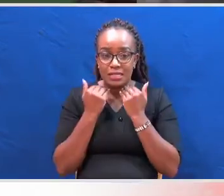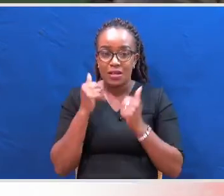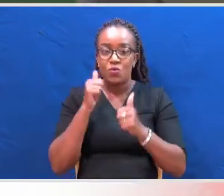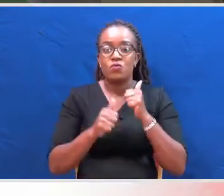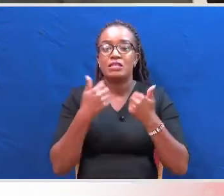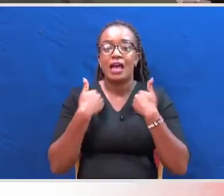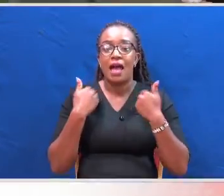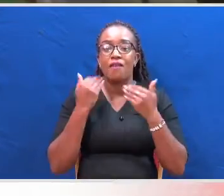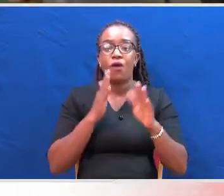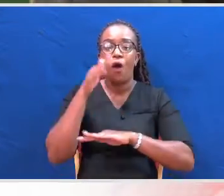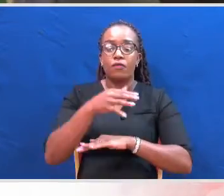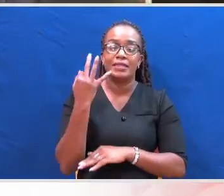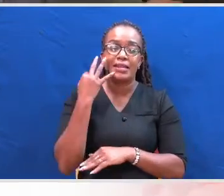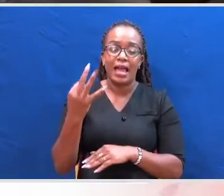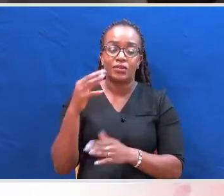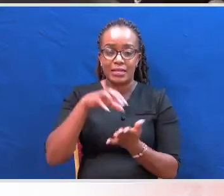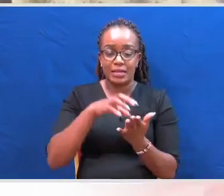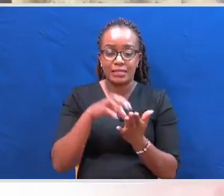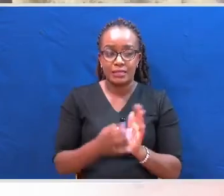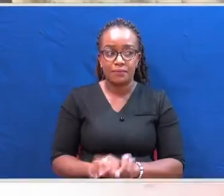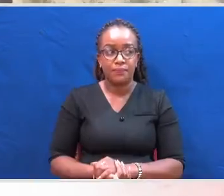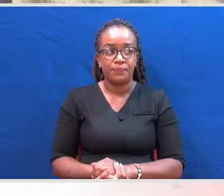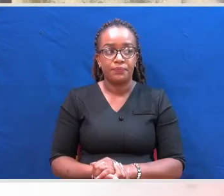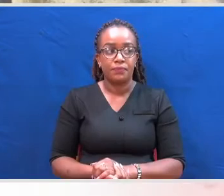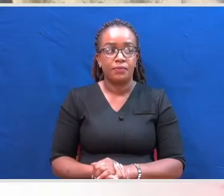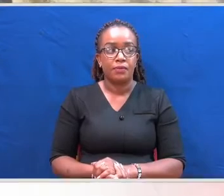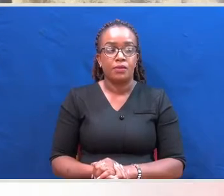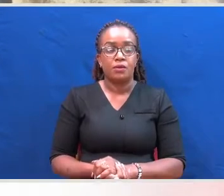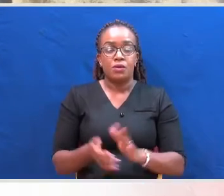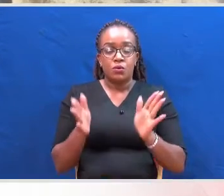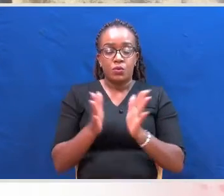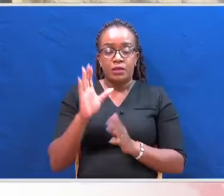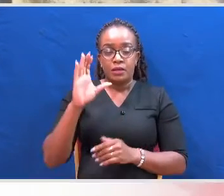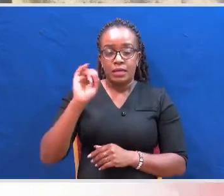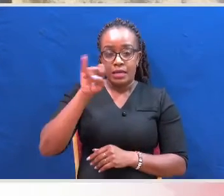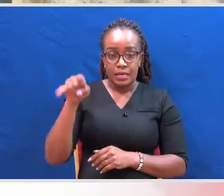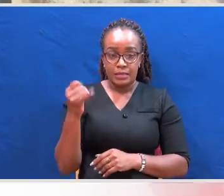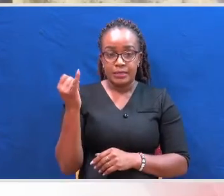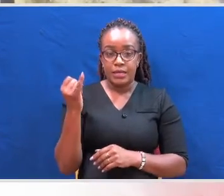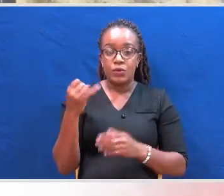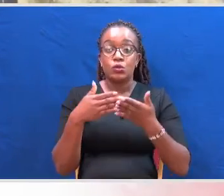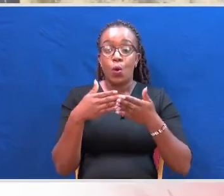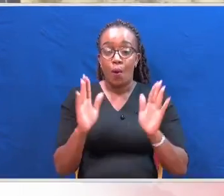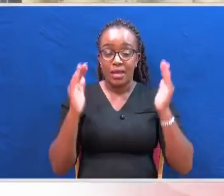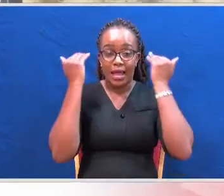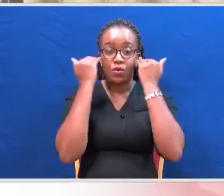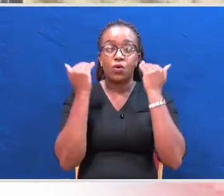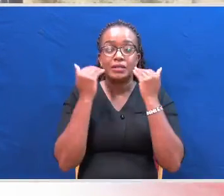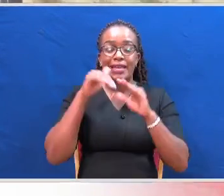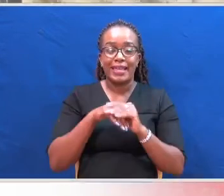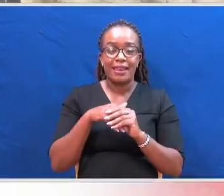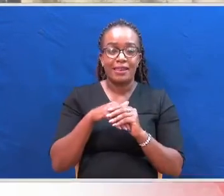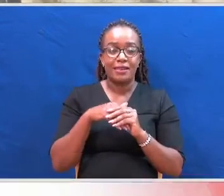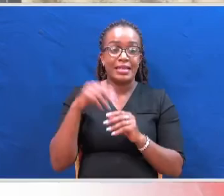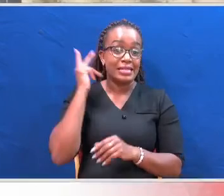,000 cases. Among the last acts that the retired Chief Justice David Maraga was to open a court in Nyamira and I'm